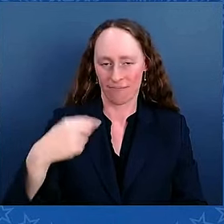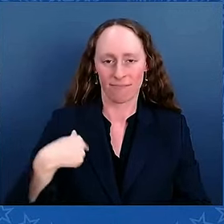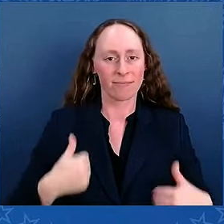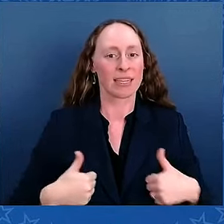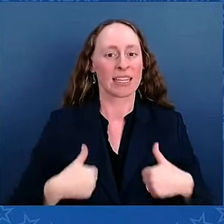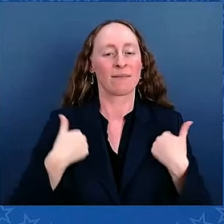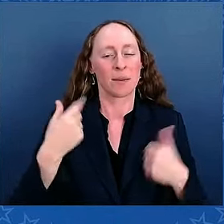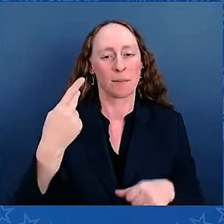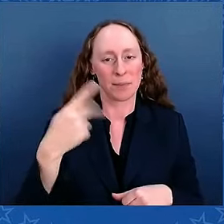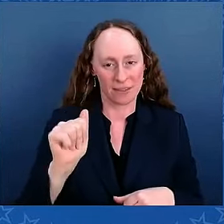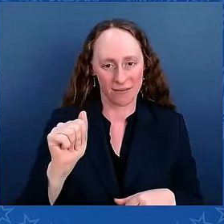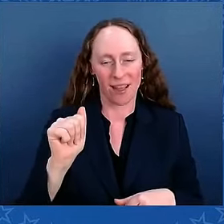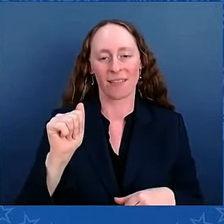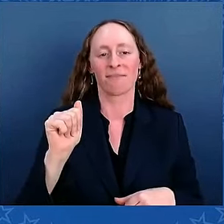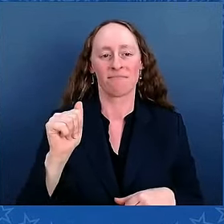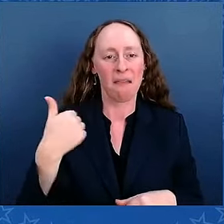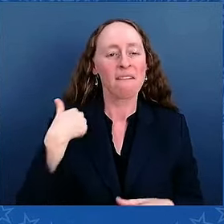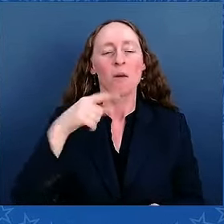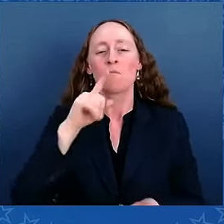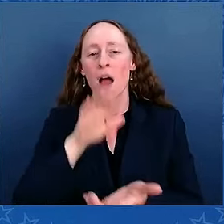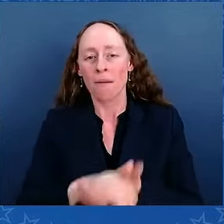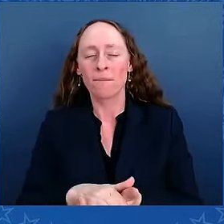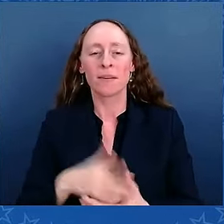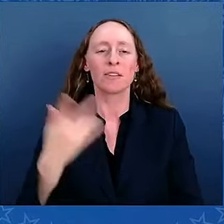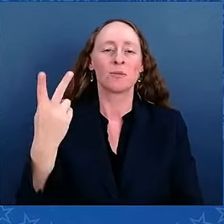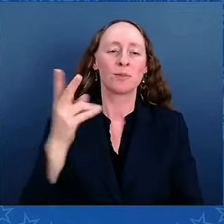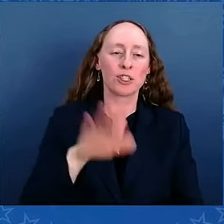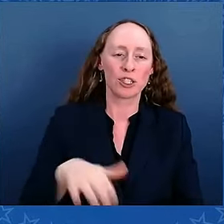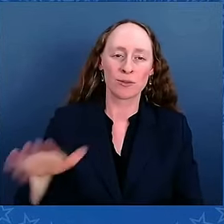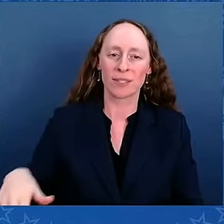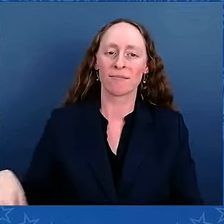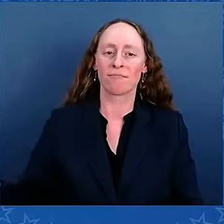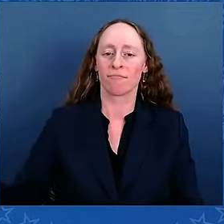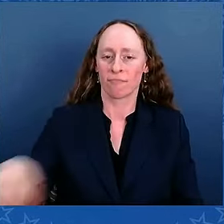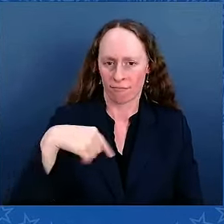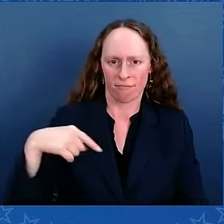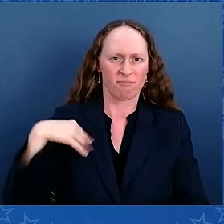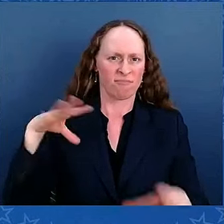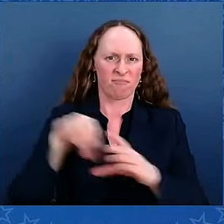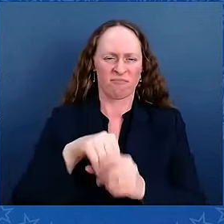been a UFCW 1776 member for 36 years at Acme Markets.